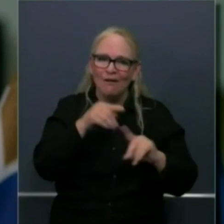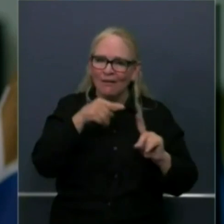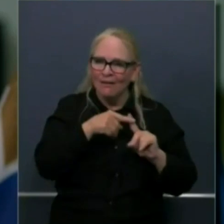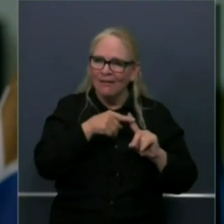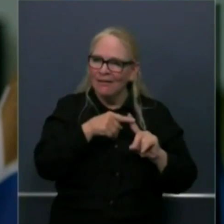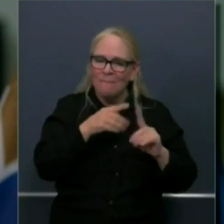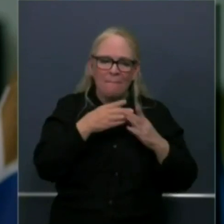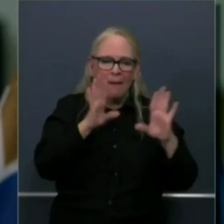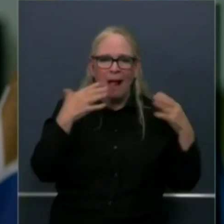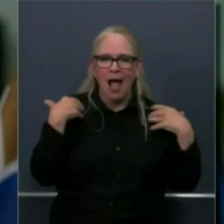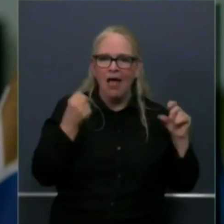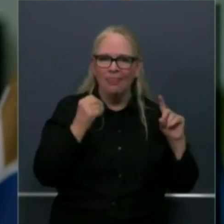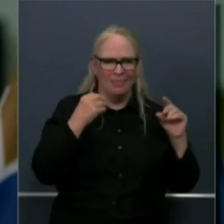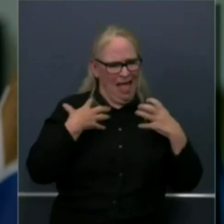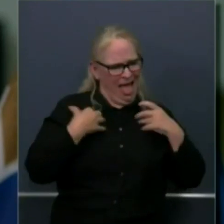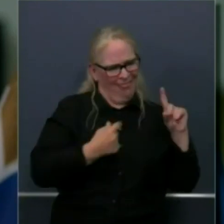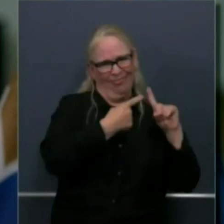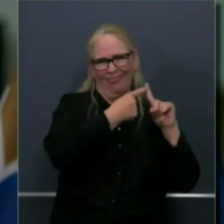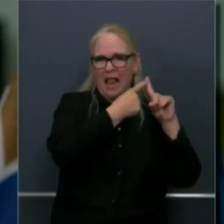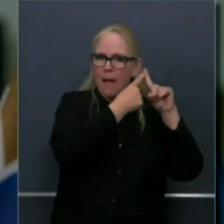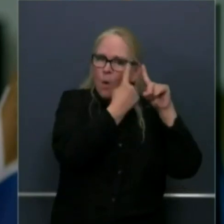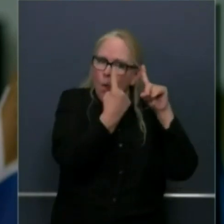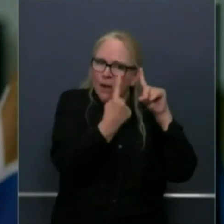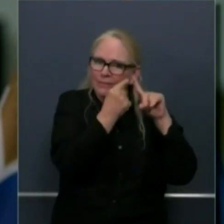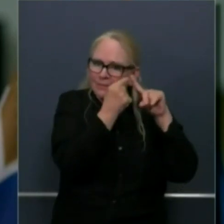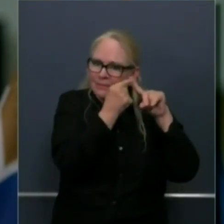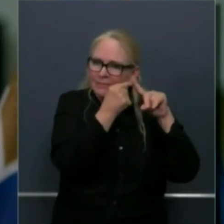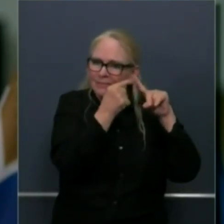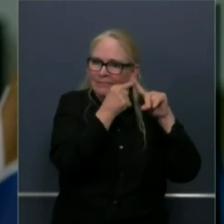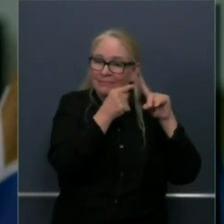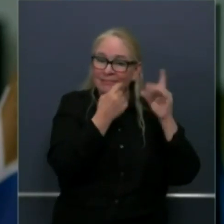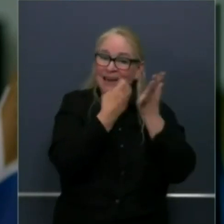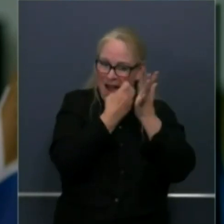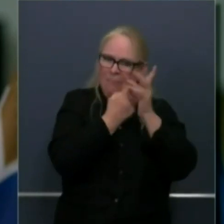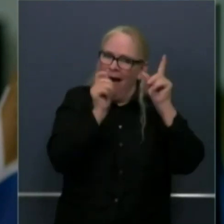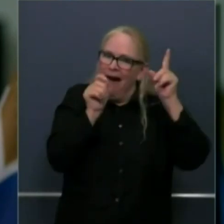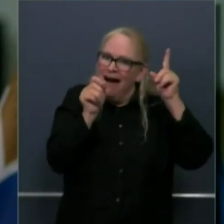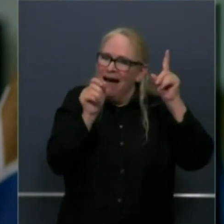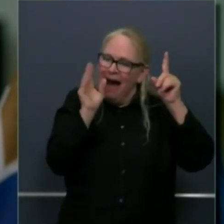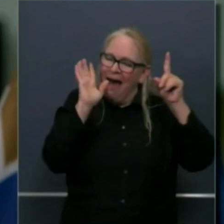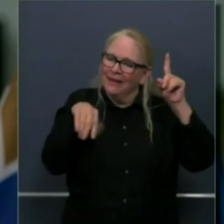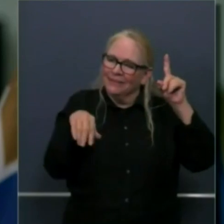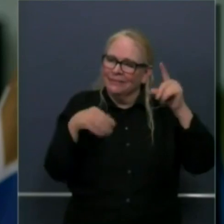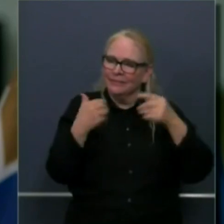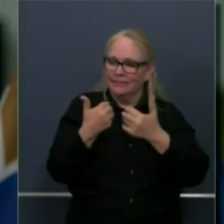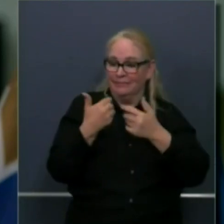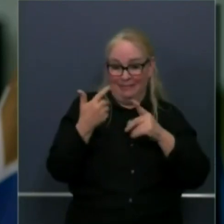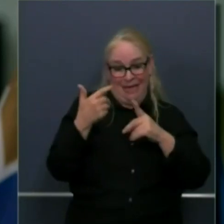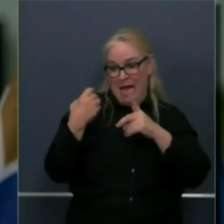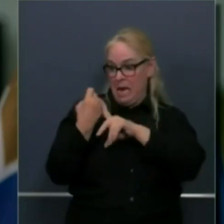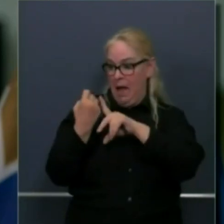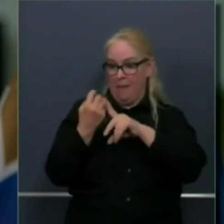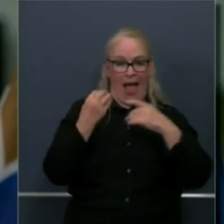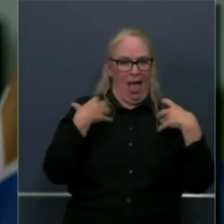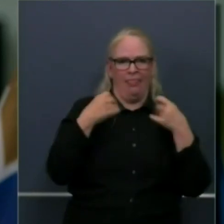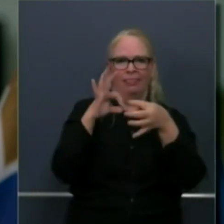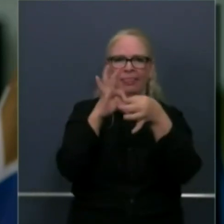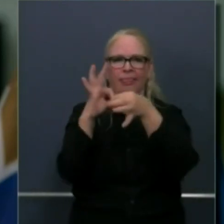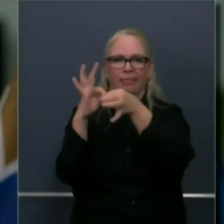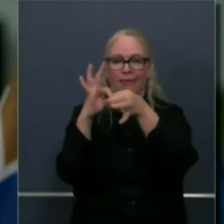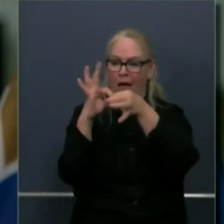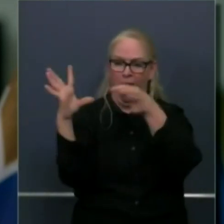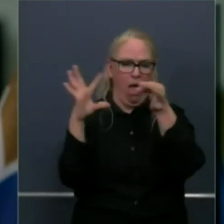disconnected from health. They're directly connected to your question. How do we bring back a healthy workforce?